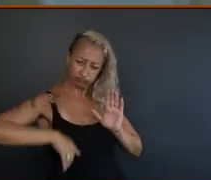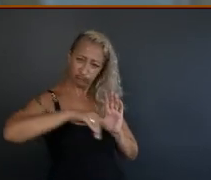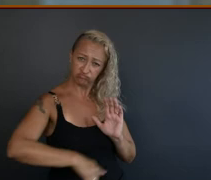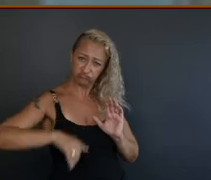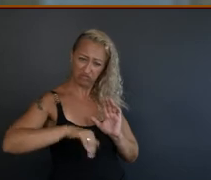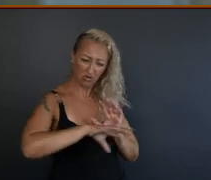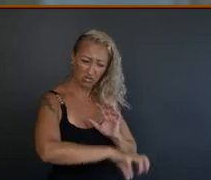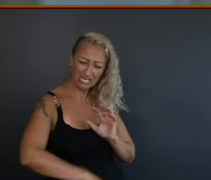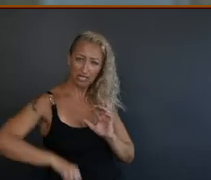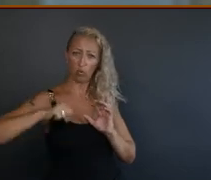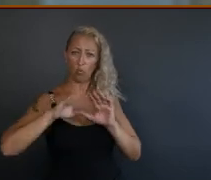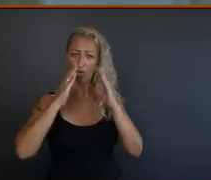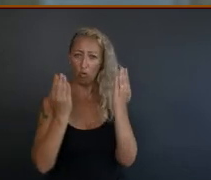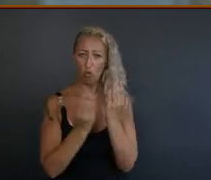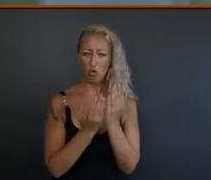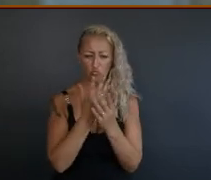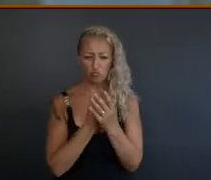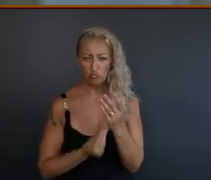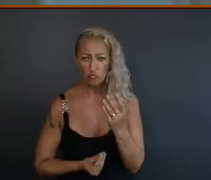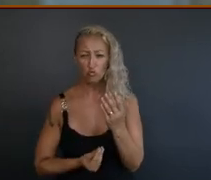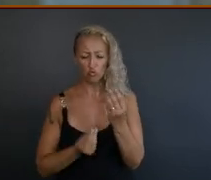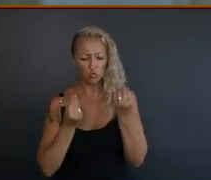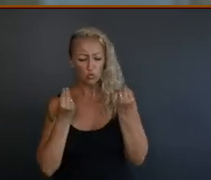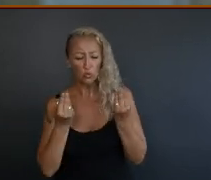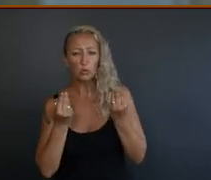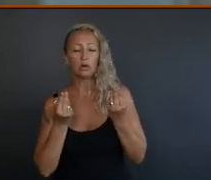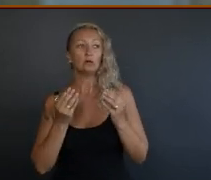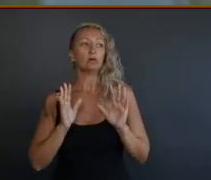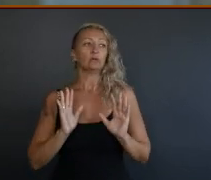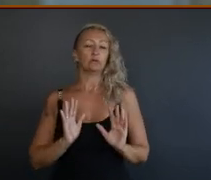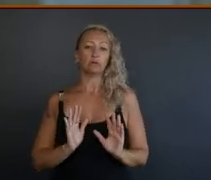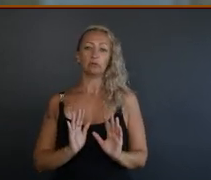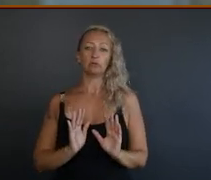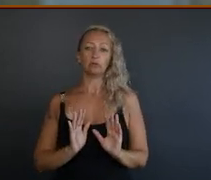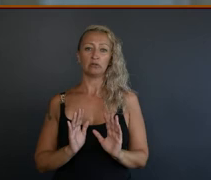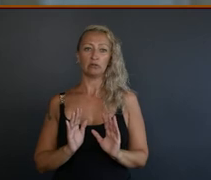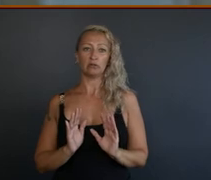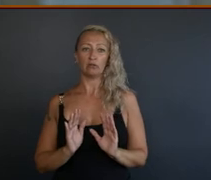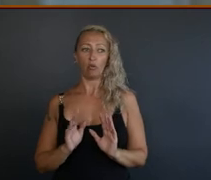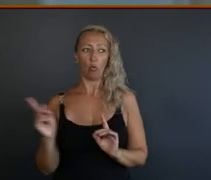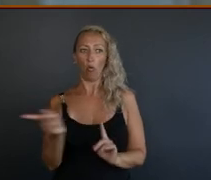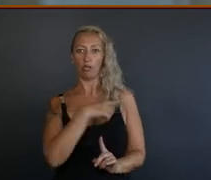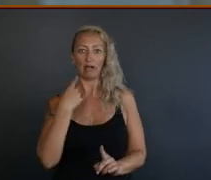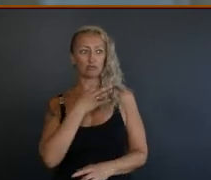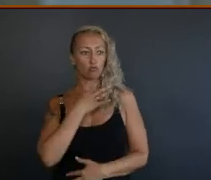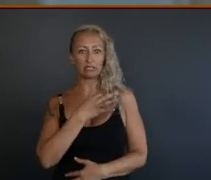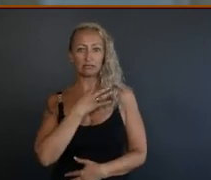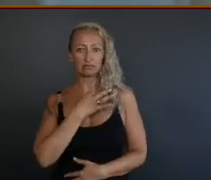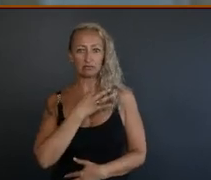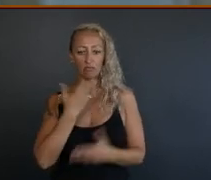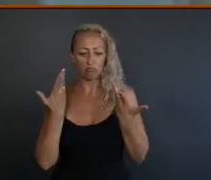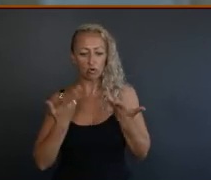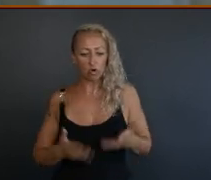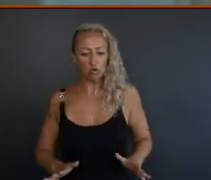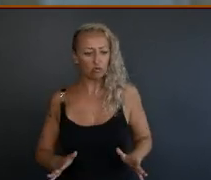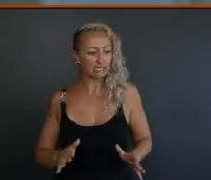resources and our, you know, like the goodness out of our soils and out of our Mother Earth. The fact that they're putting all of us at risk, you know, it's making our climate